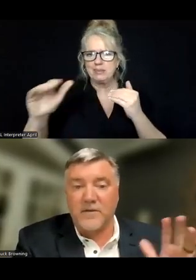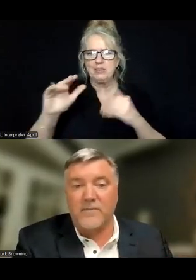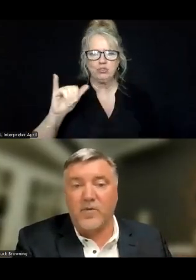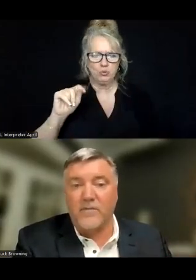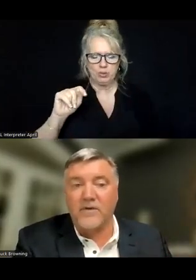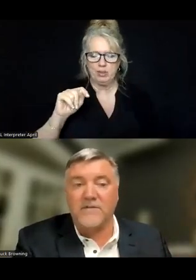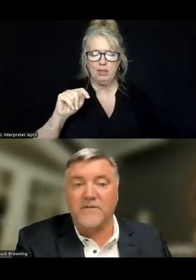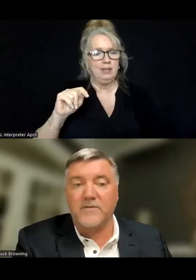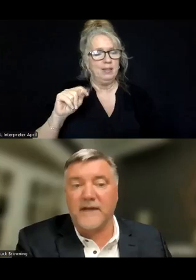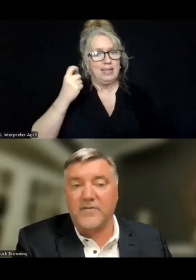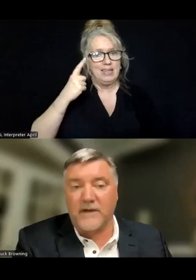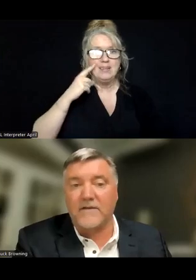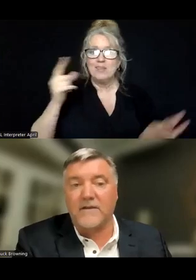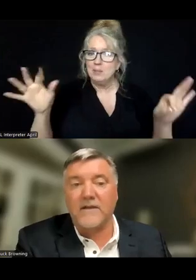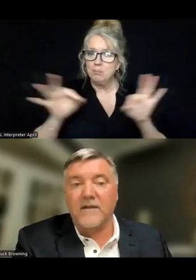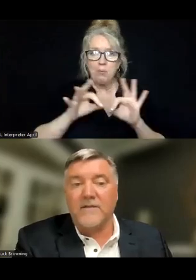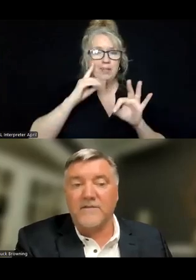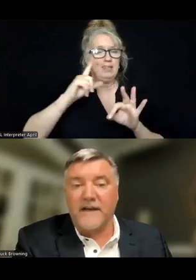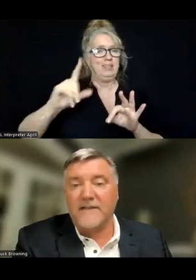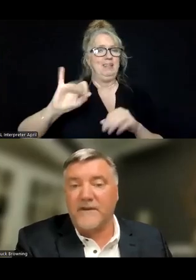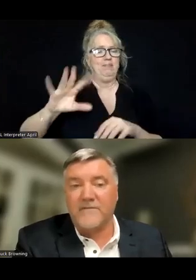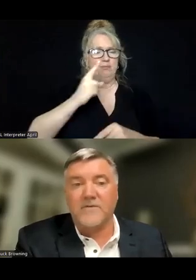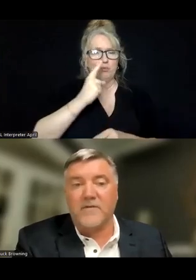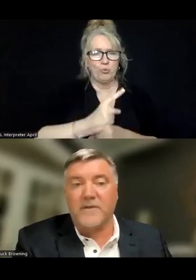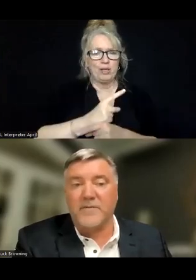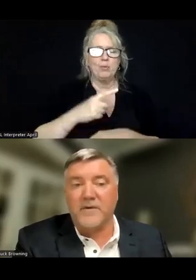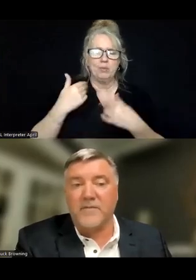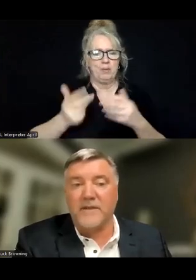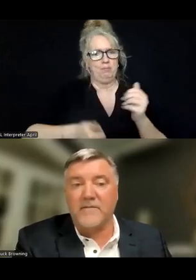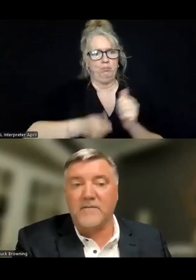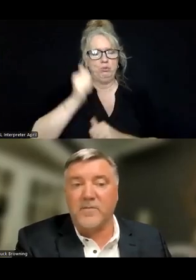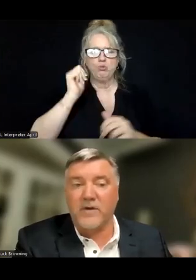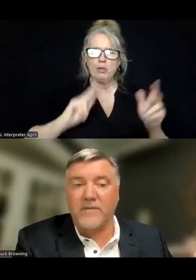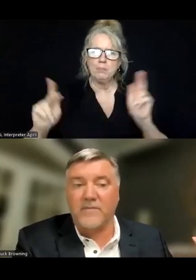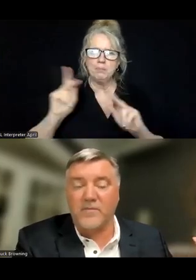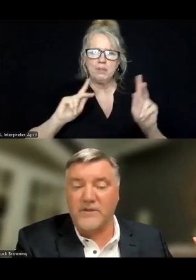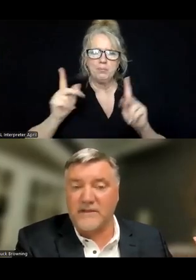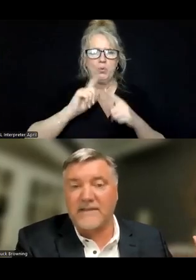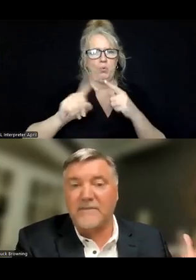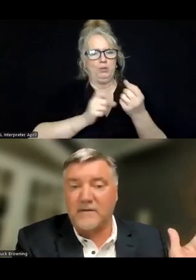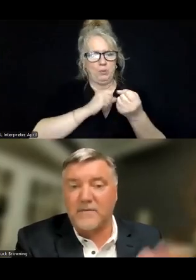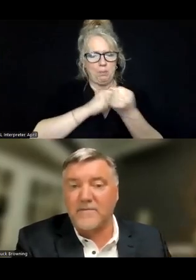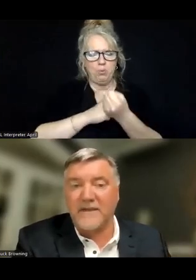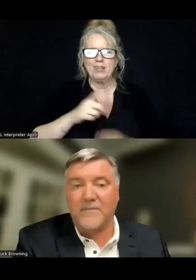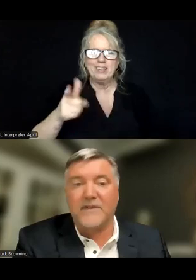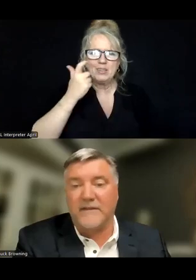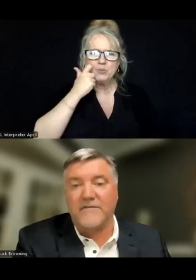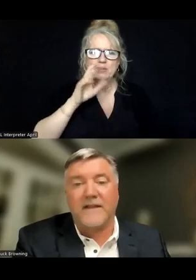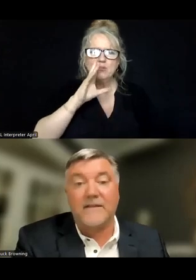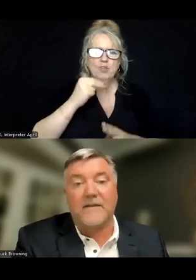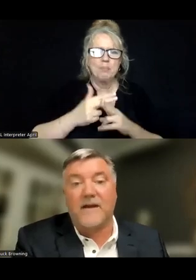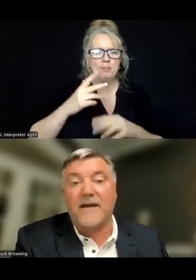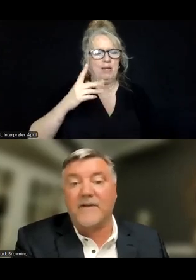And yet, that is so important because if you do that correctly, the vast, vast majority of people are going to be supported, just like Debbie talked about, of being